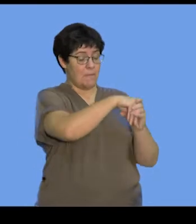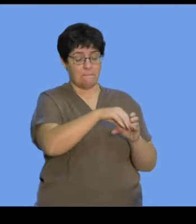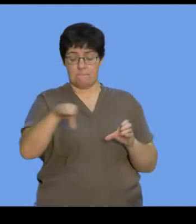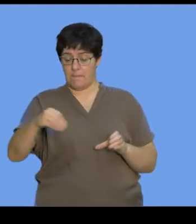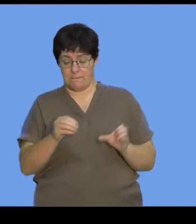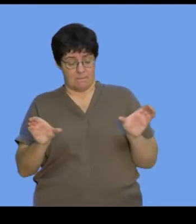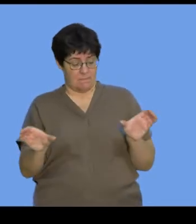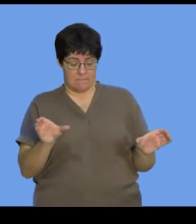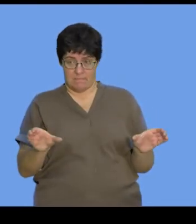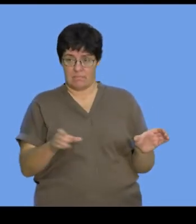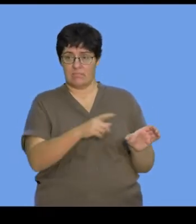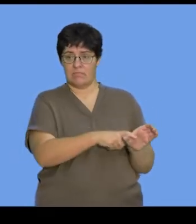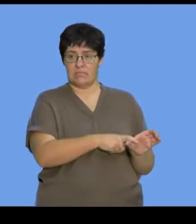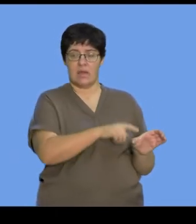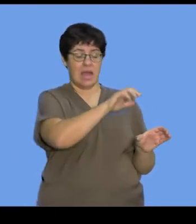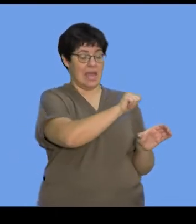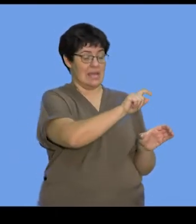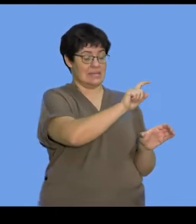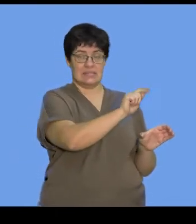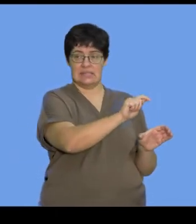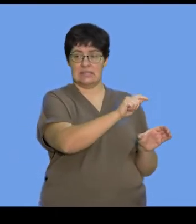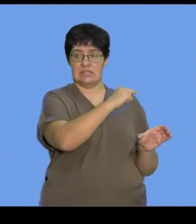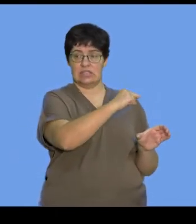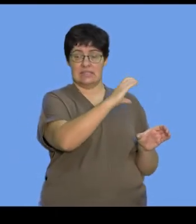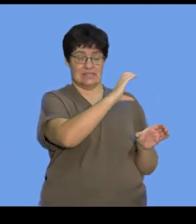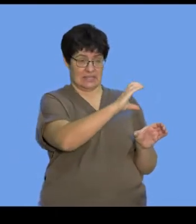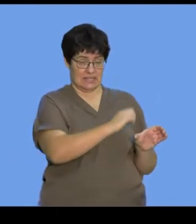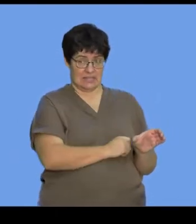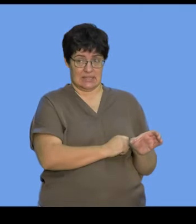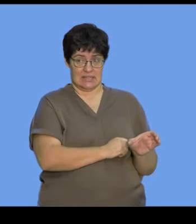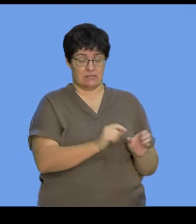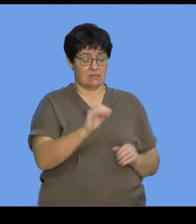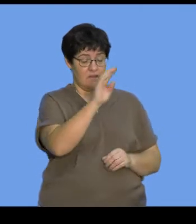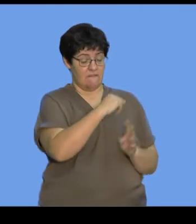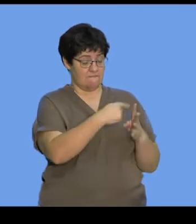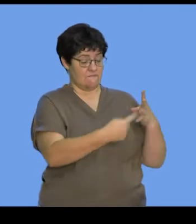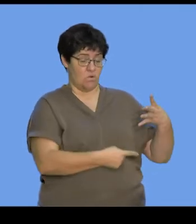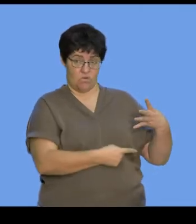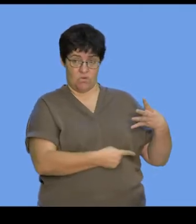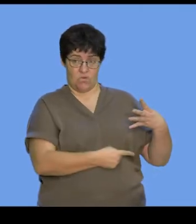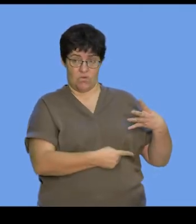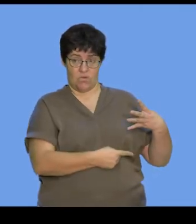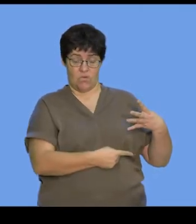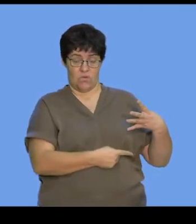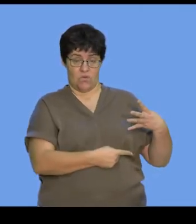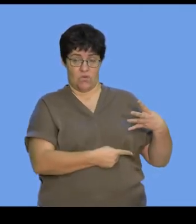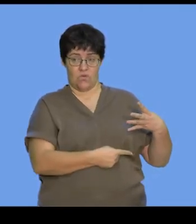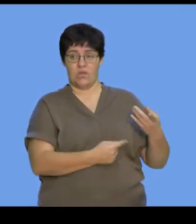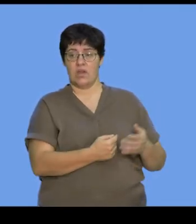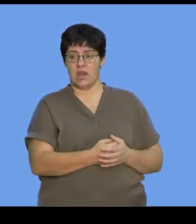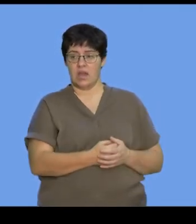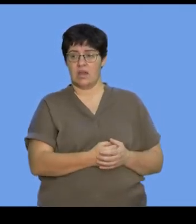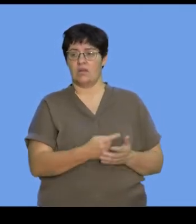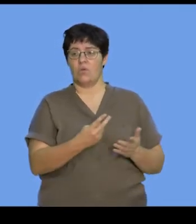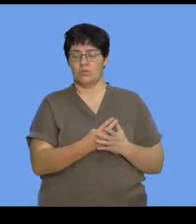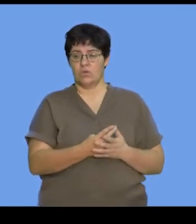So, we've got adenine, thymine, guanine, and cytosine. These, and in addition to that, uracil,